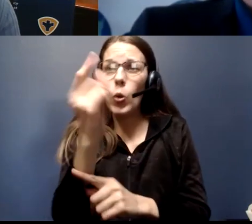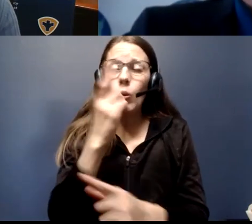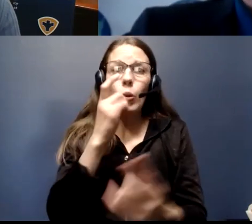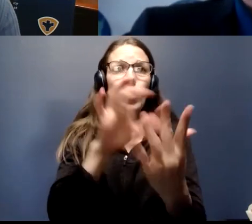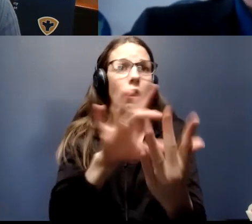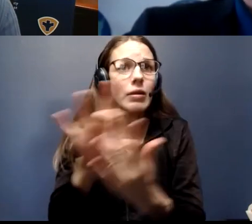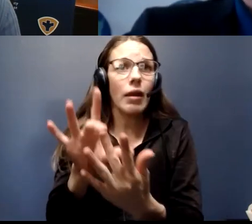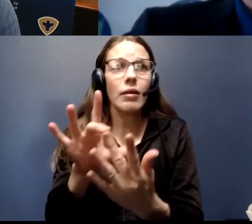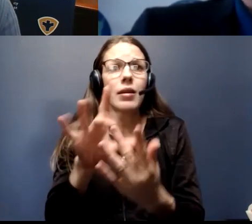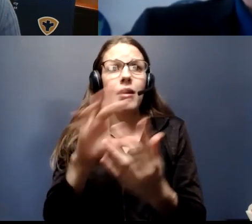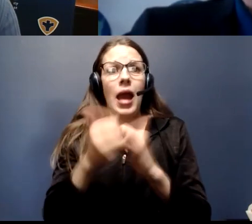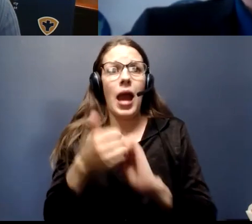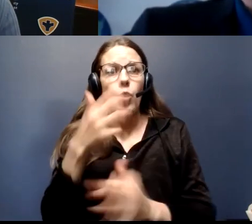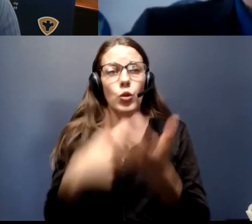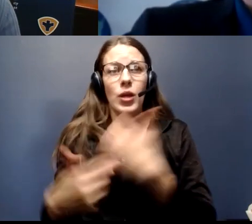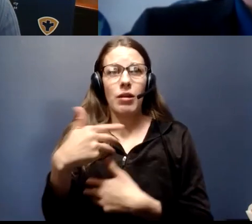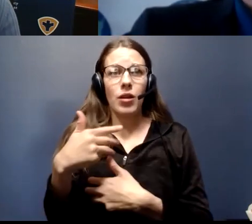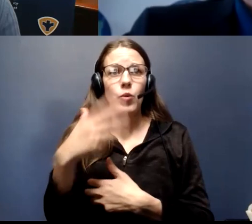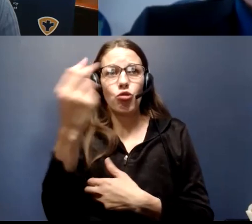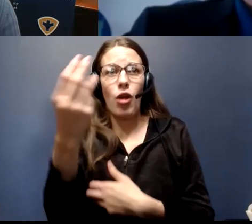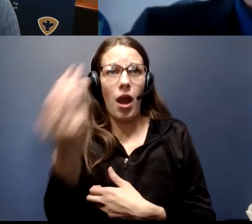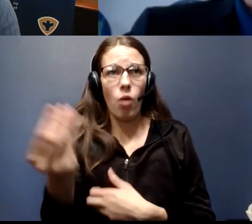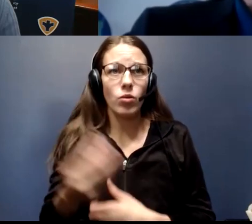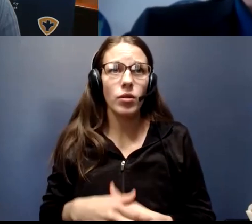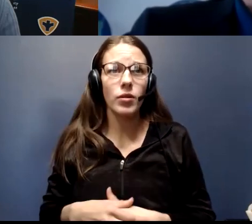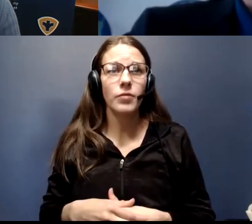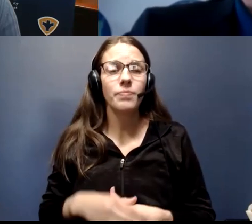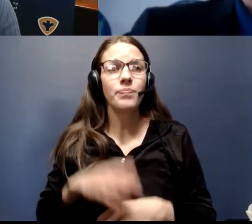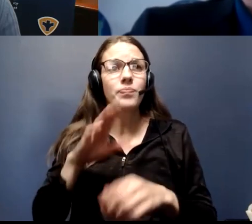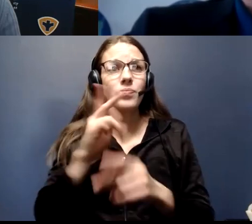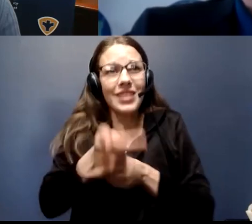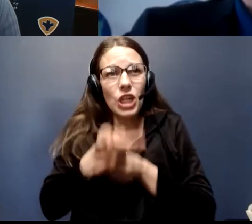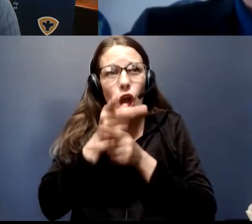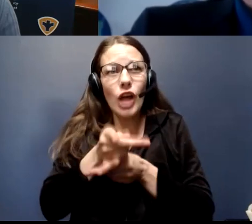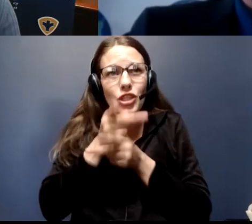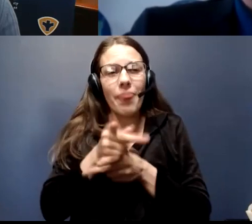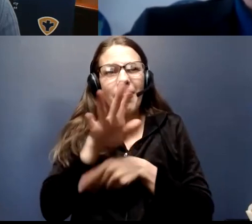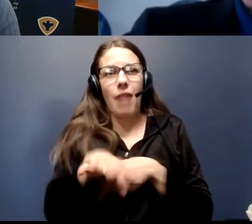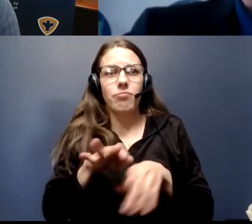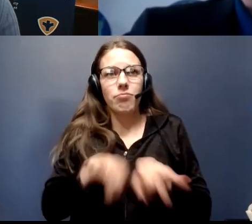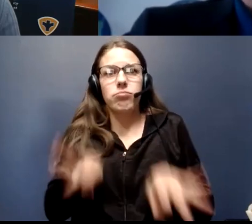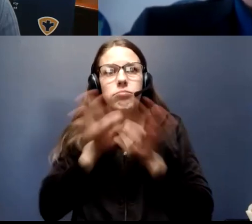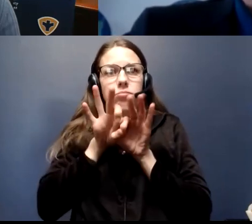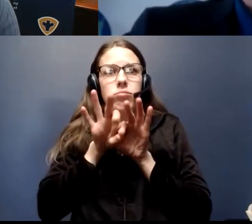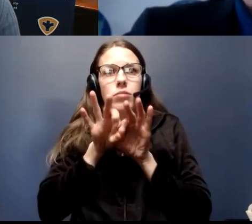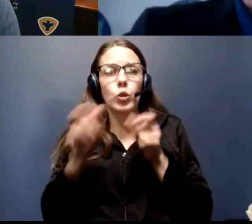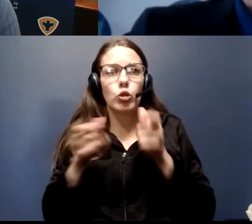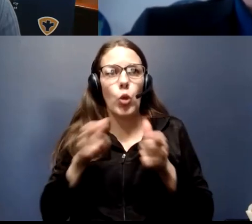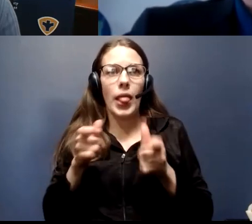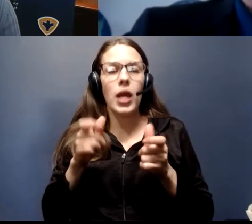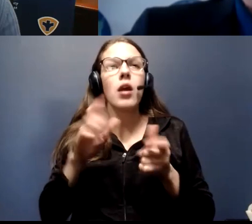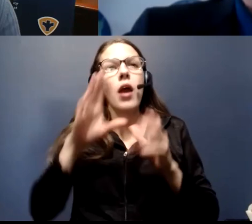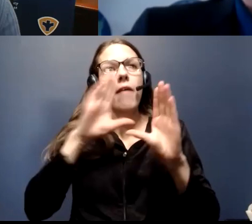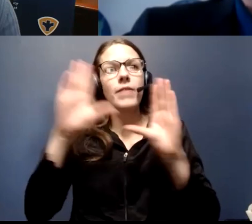and how you interact when you're out. Caution is the key to controlling and hopefully eventually